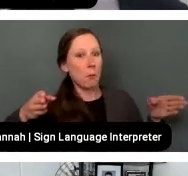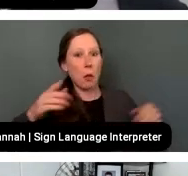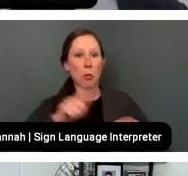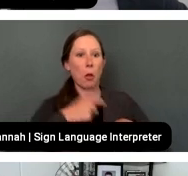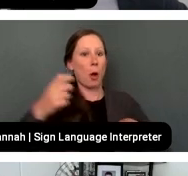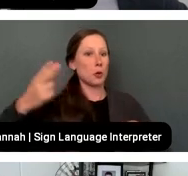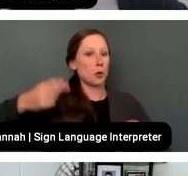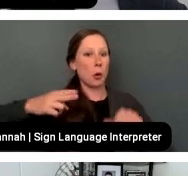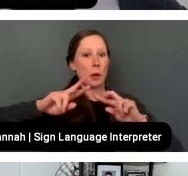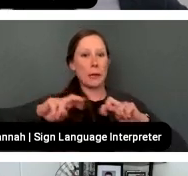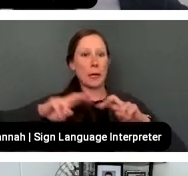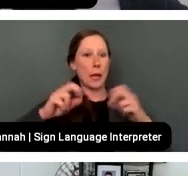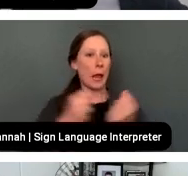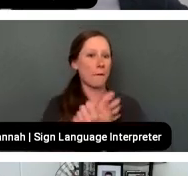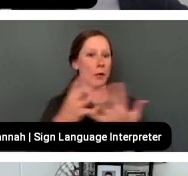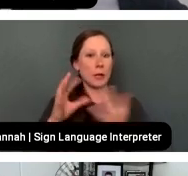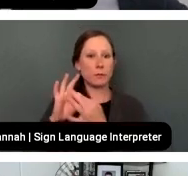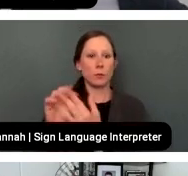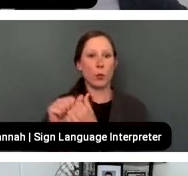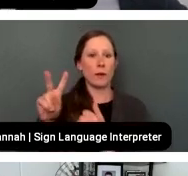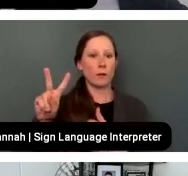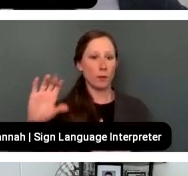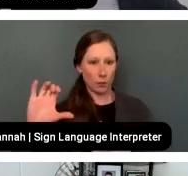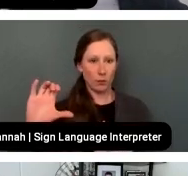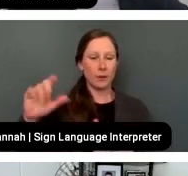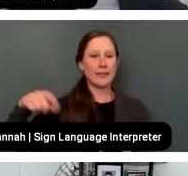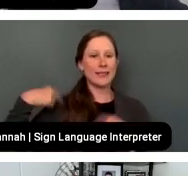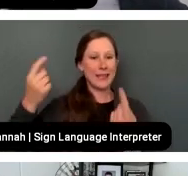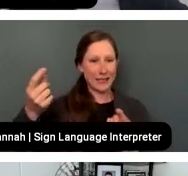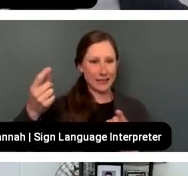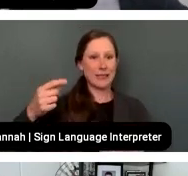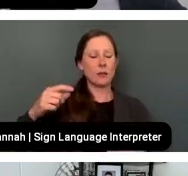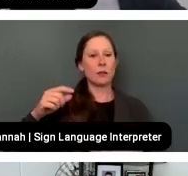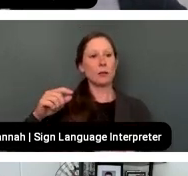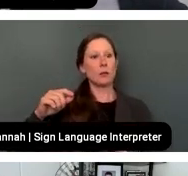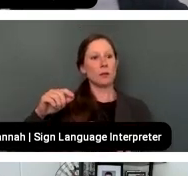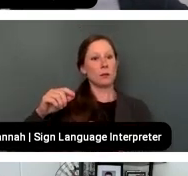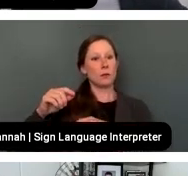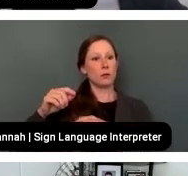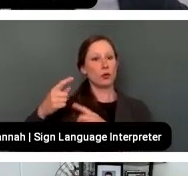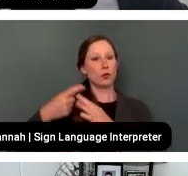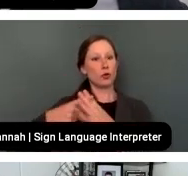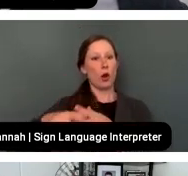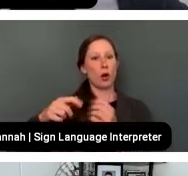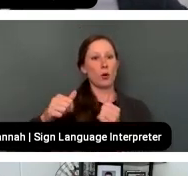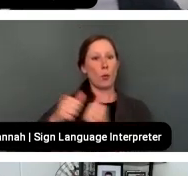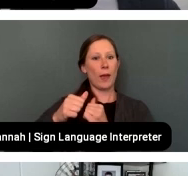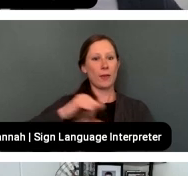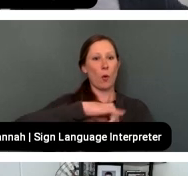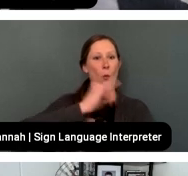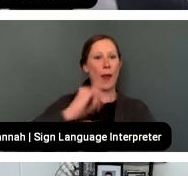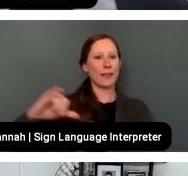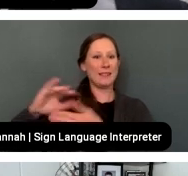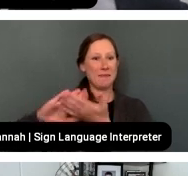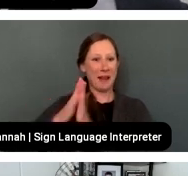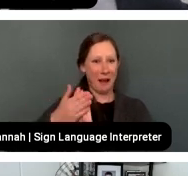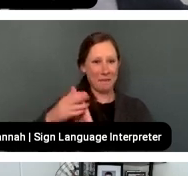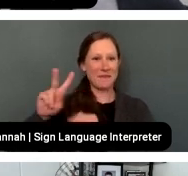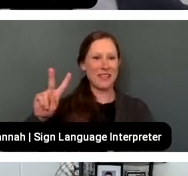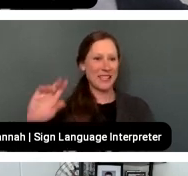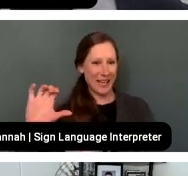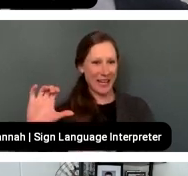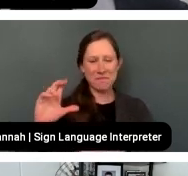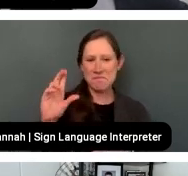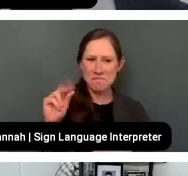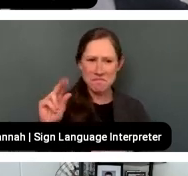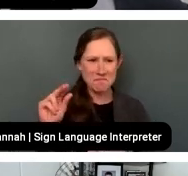gone on in venture capital since the industry moved from whaling to VC. But it's the data we have. And every year we're going to